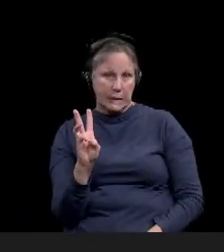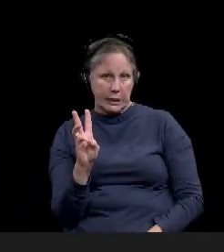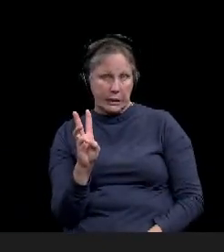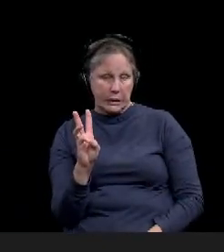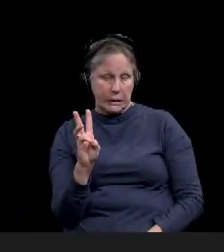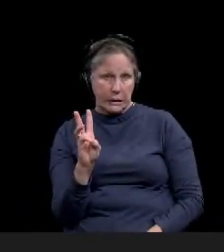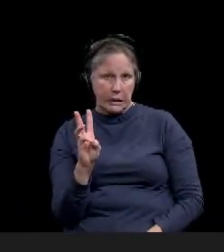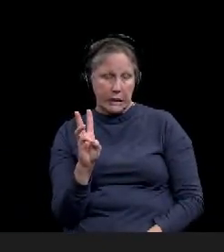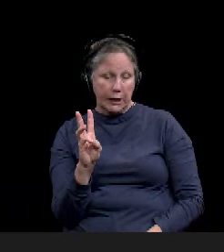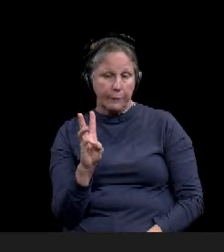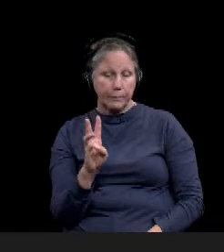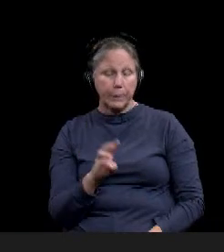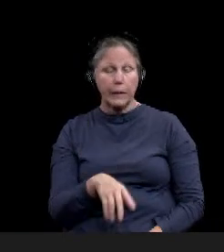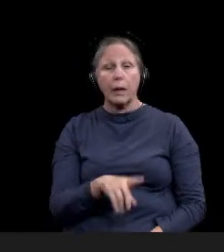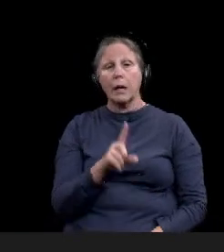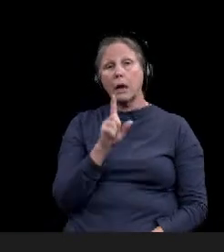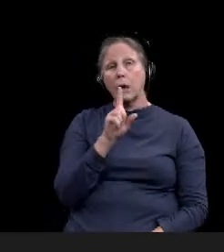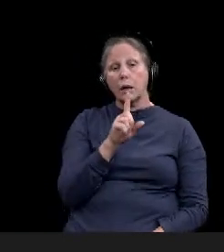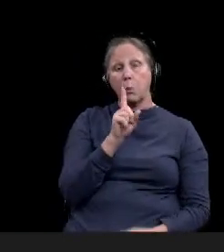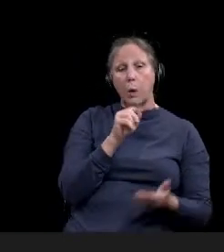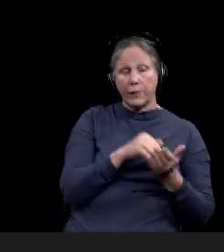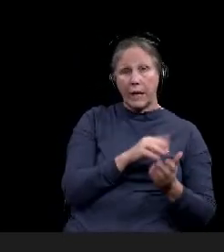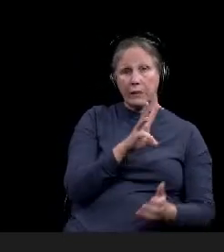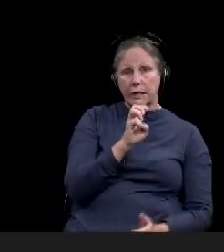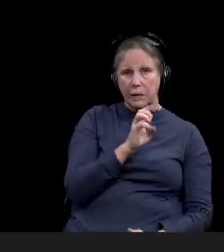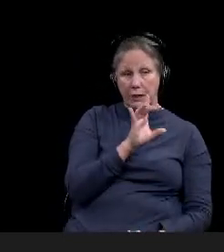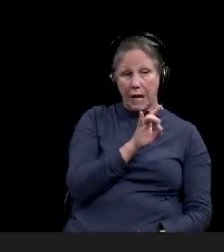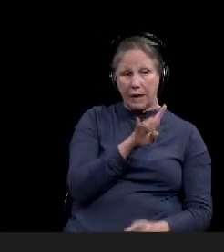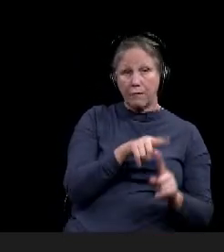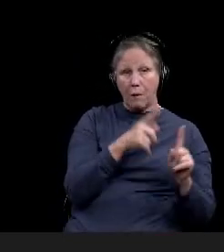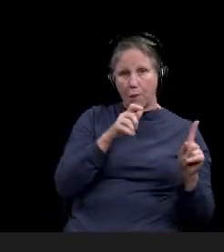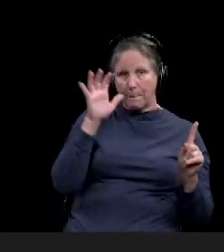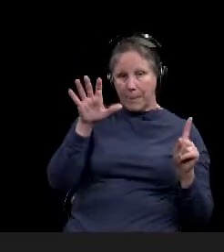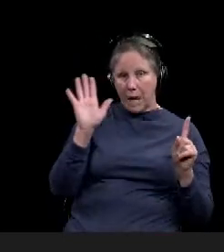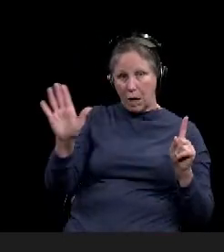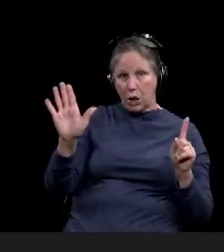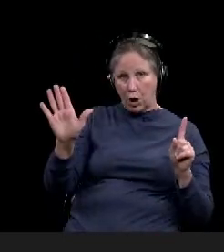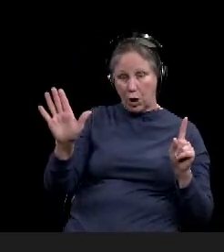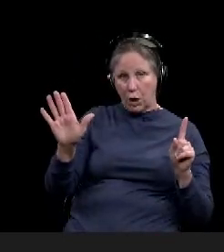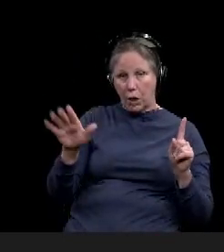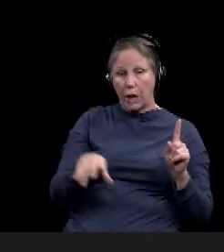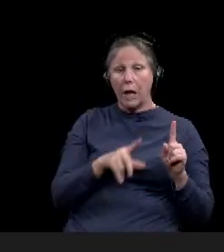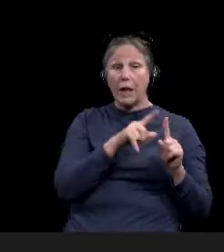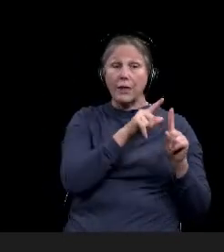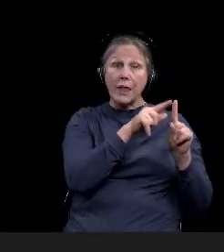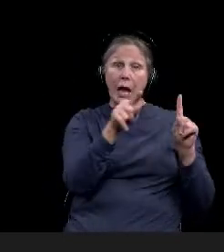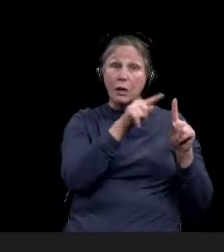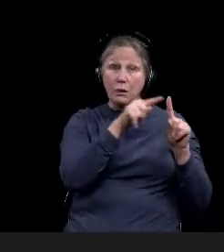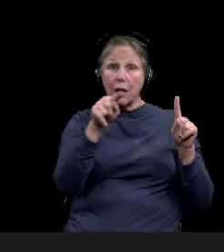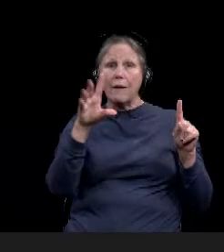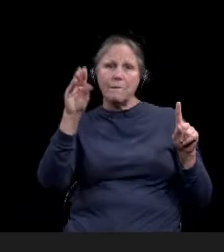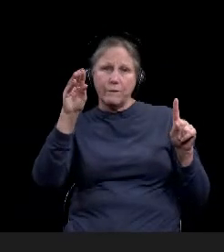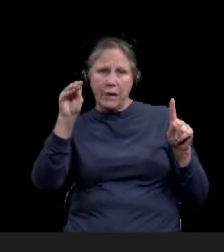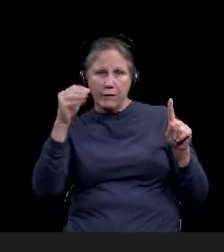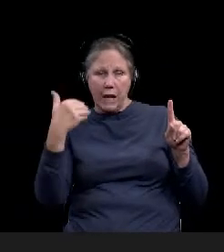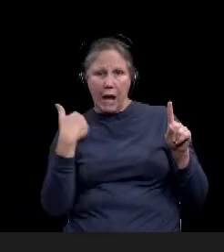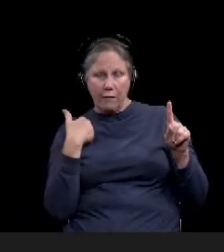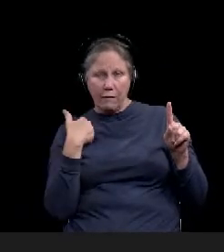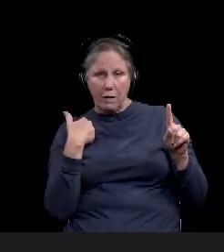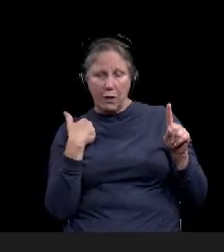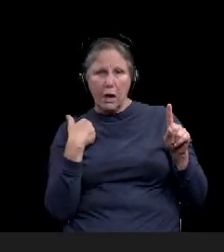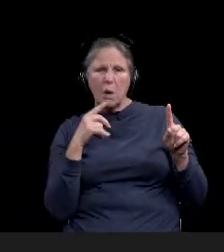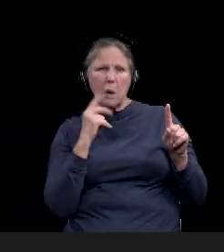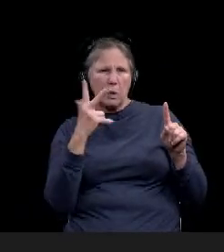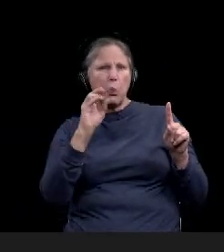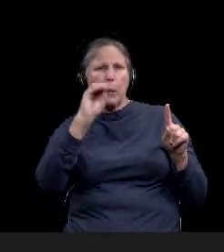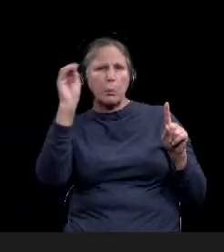1684 of those tests were Baylor tests with only 50, uh, positive out of that. So that was the